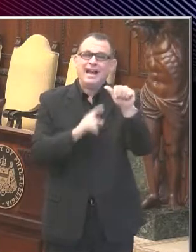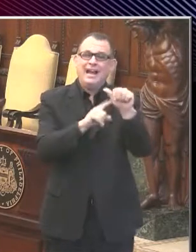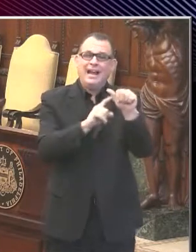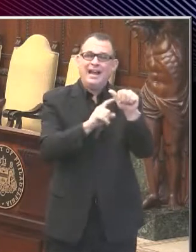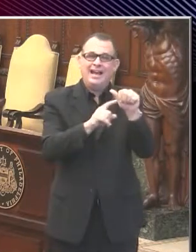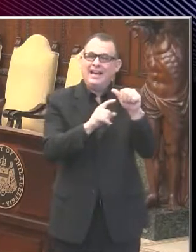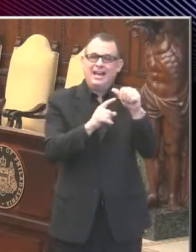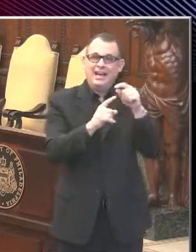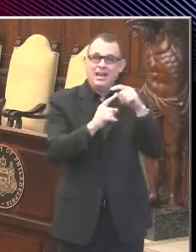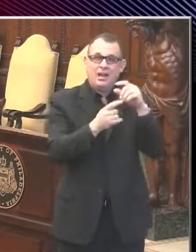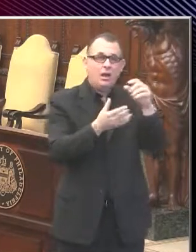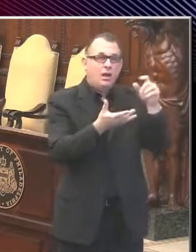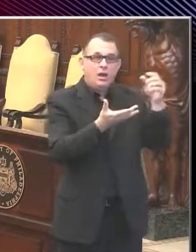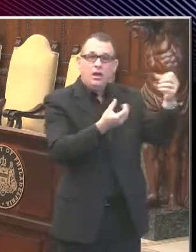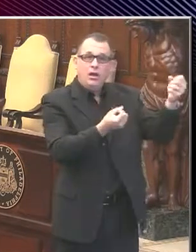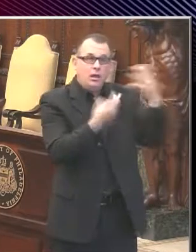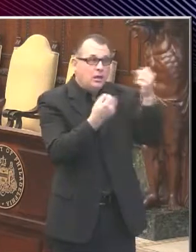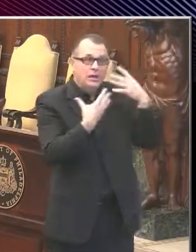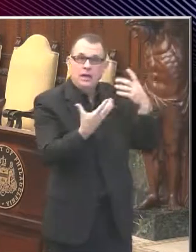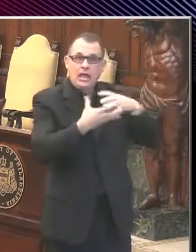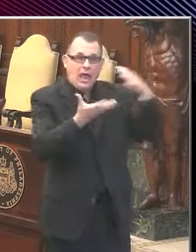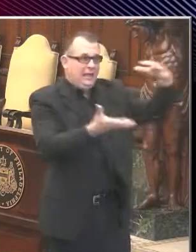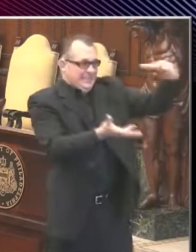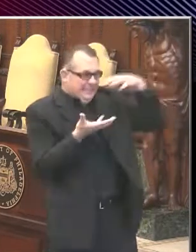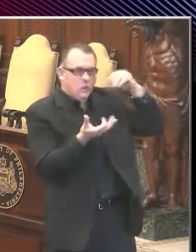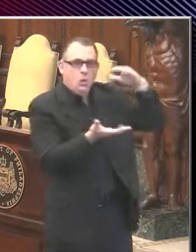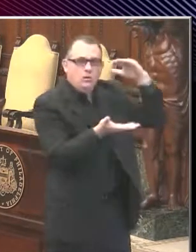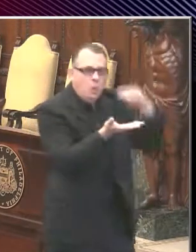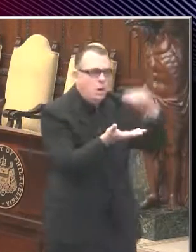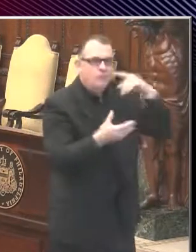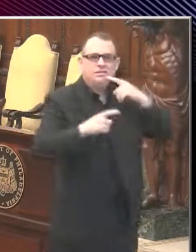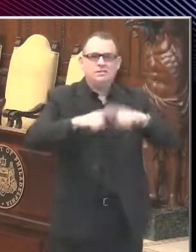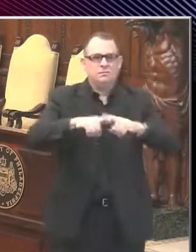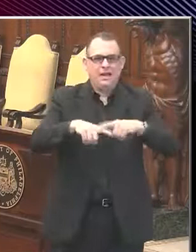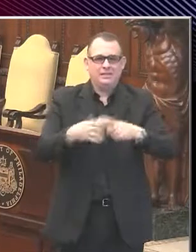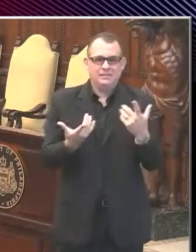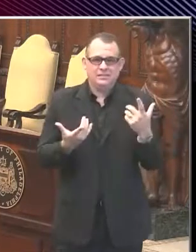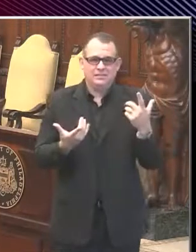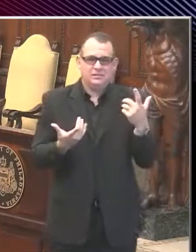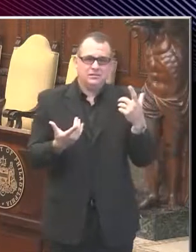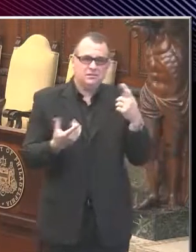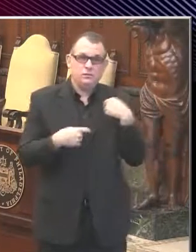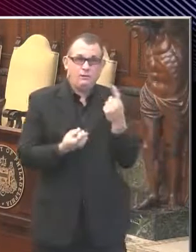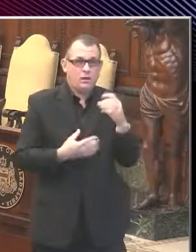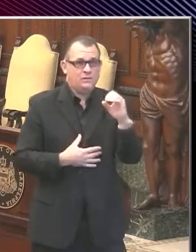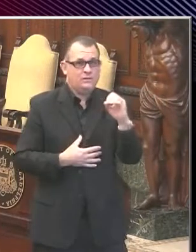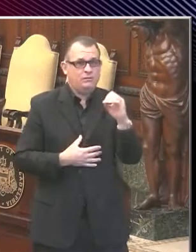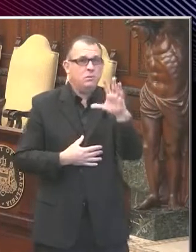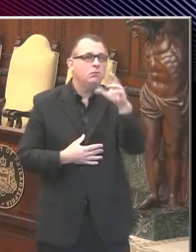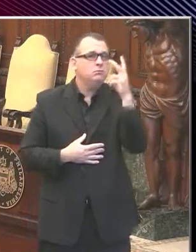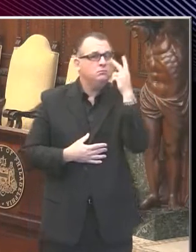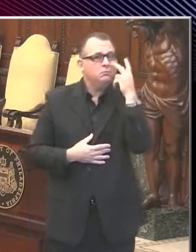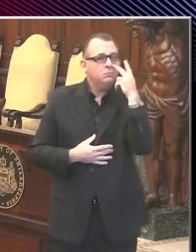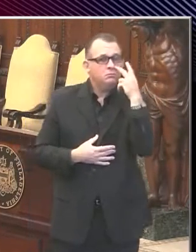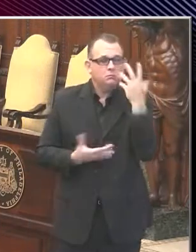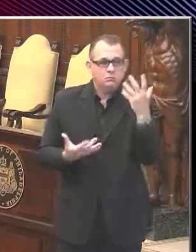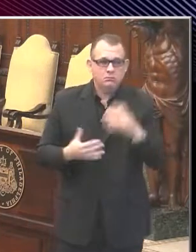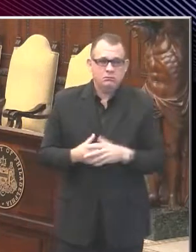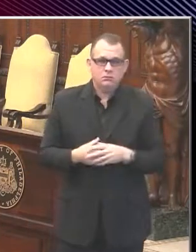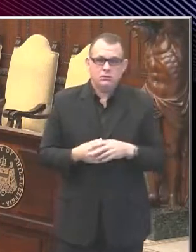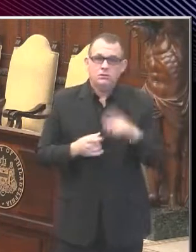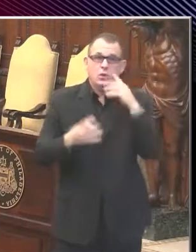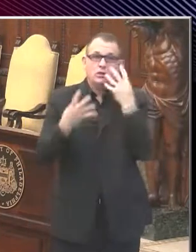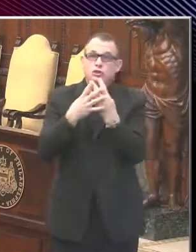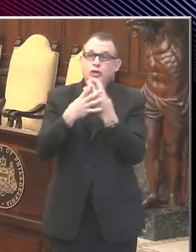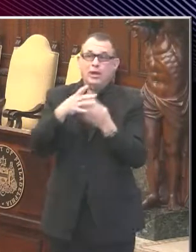to be zero. The fact that we have zero for one day is a sign that it's slowing down. that's good news. The outbreak of the infection in the jail is clearly